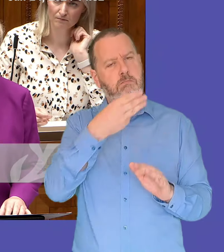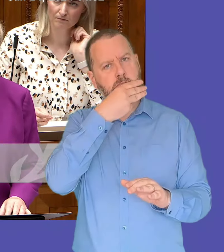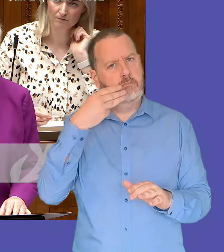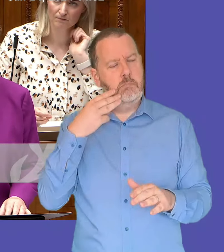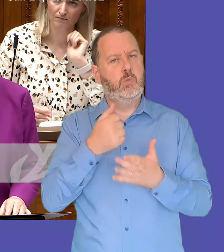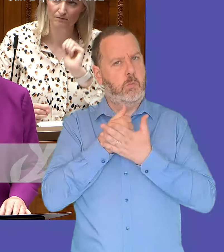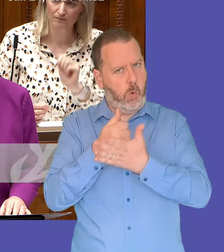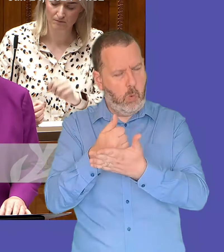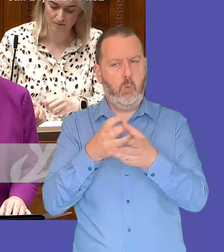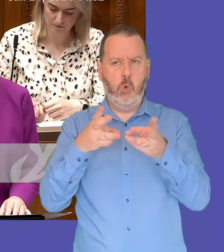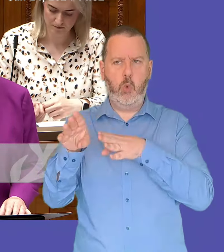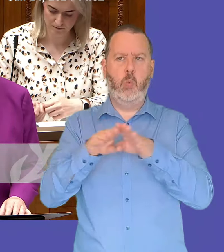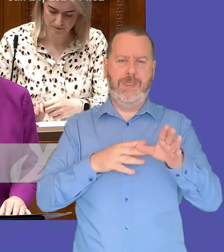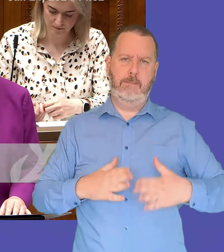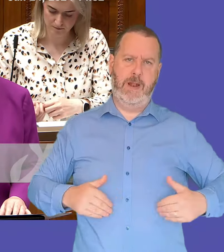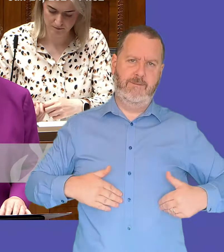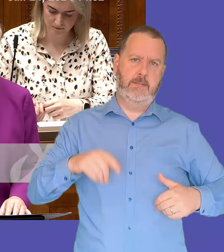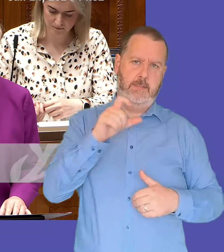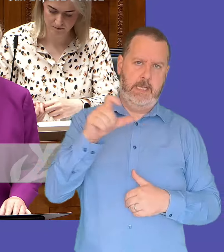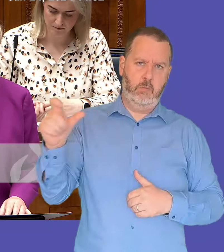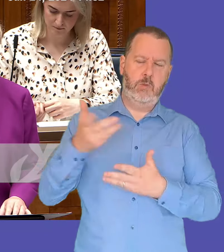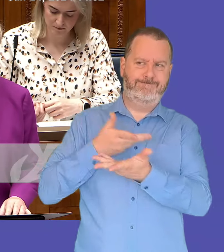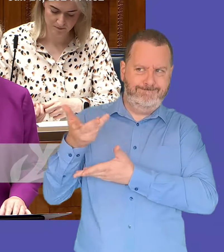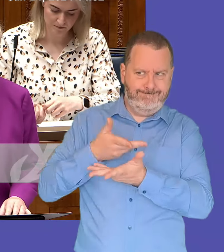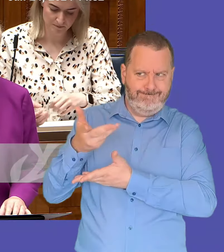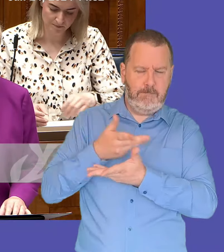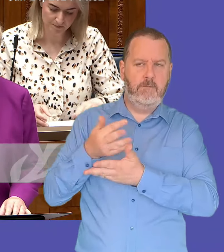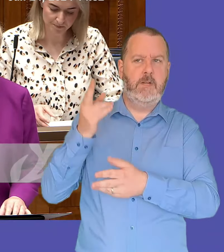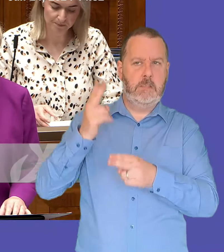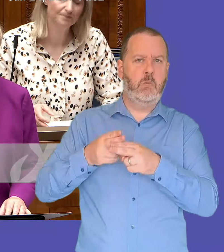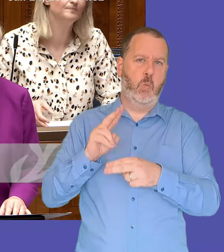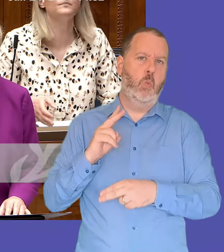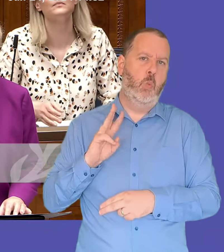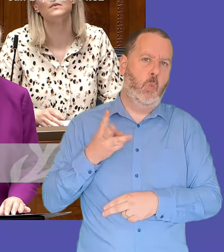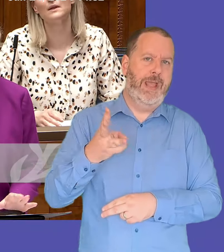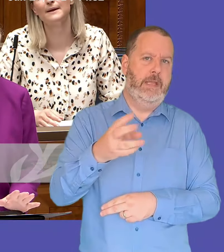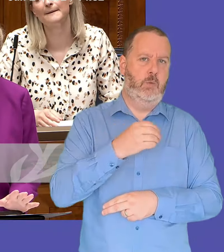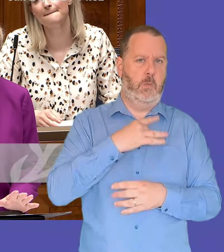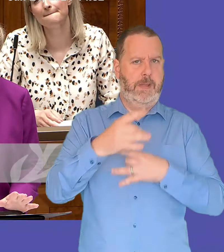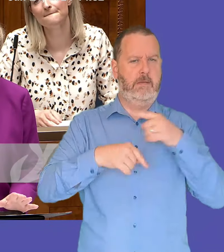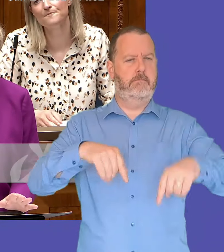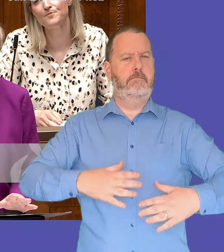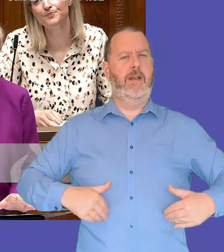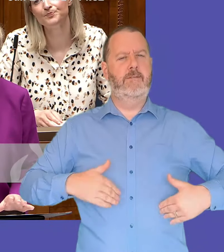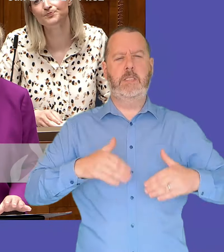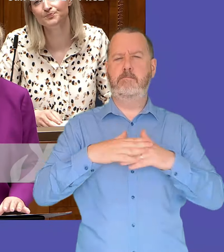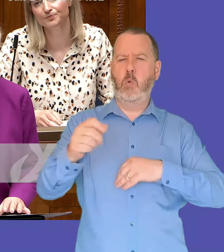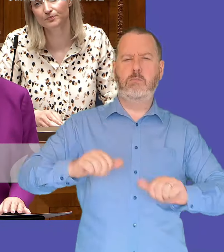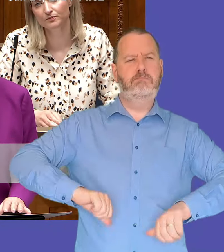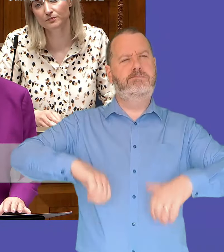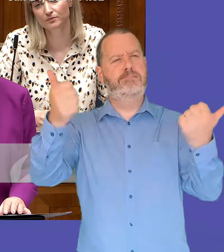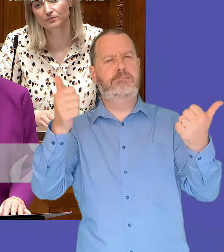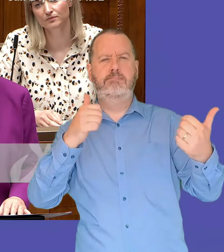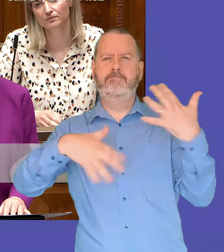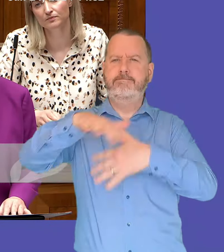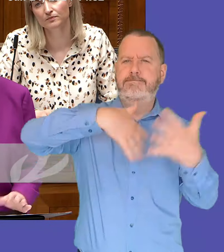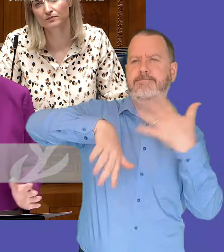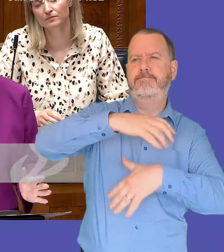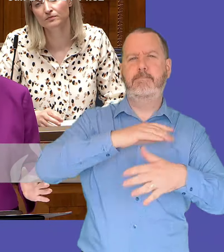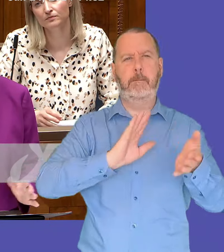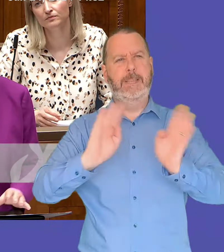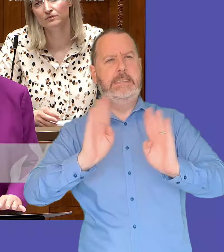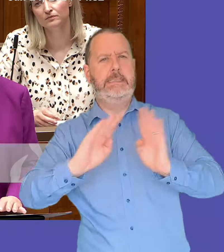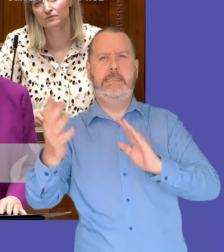to work with belfast city council to find the solutions that allows us to make belfast the most vibrant city that it can be that we attract visitors